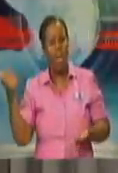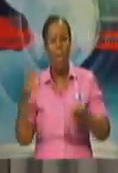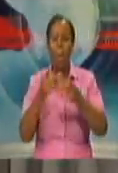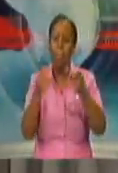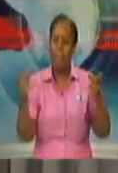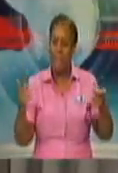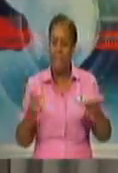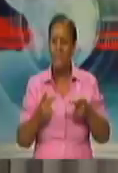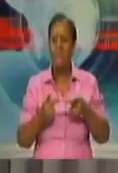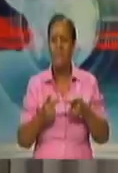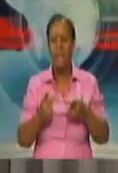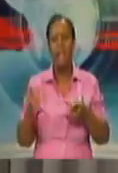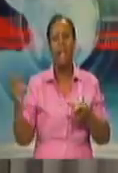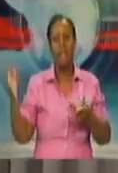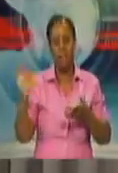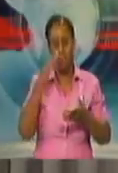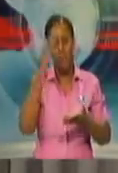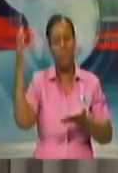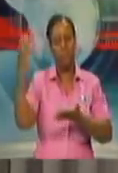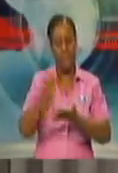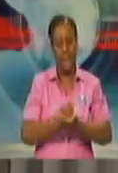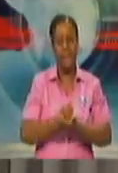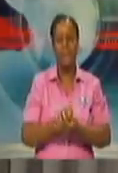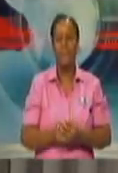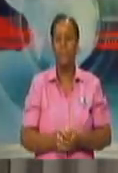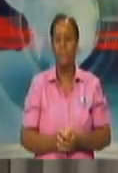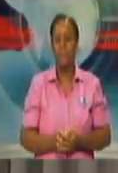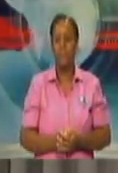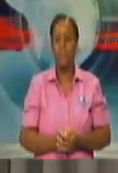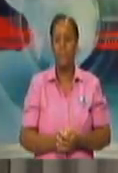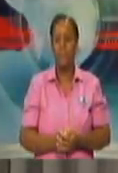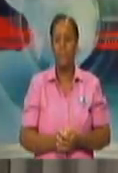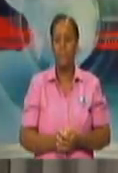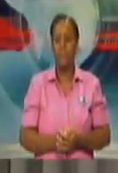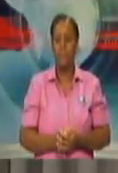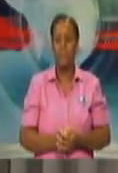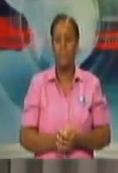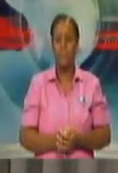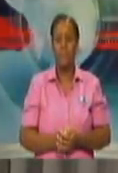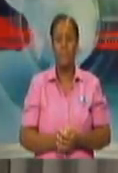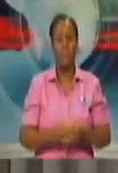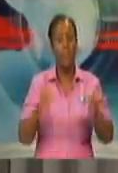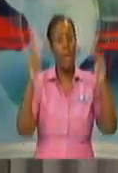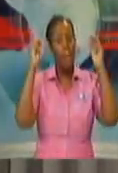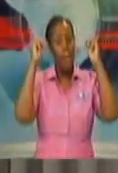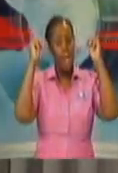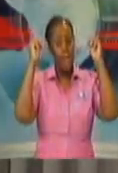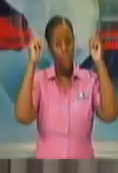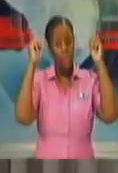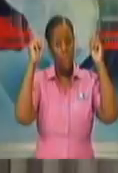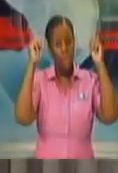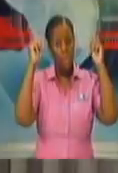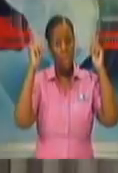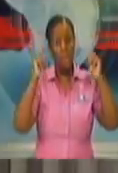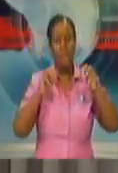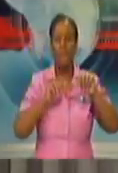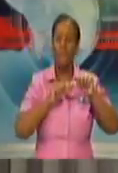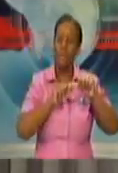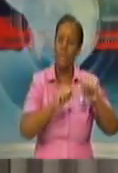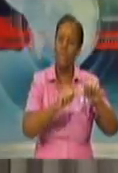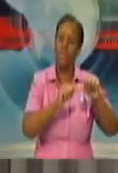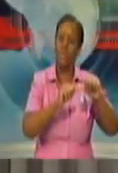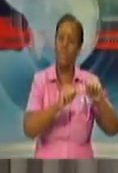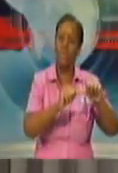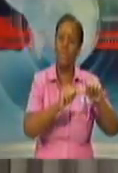other sources of supply. We, as the ministry, continue to day-by-day analyze, do the risk analysis